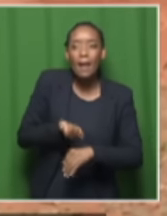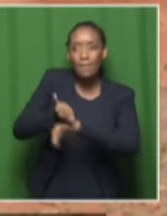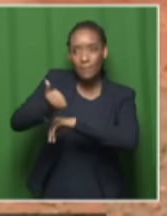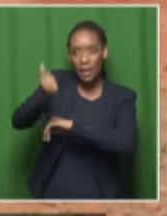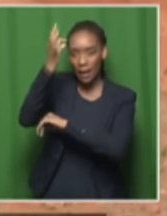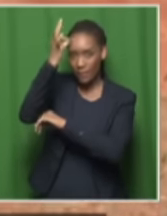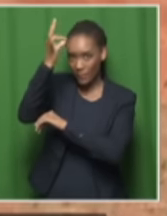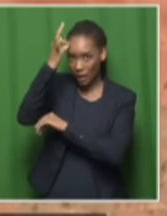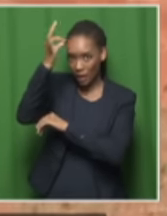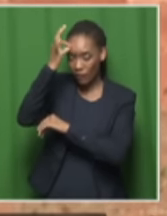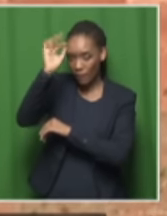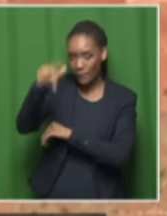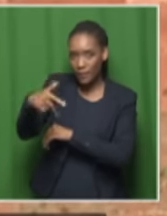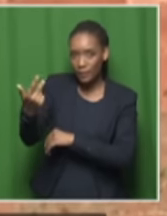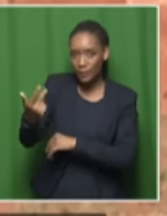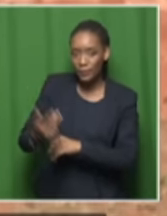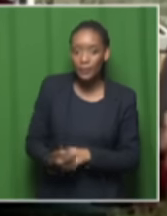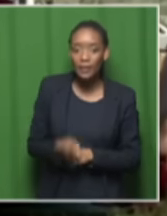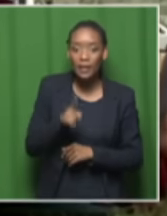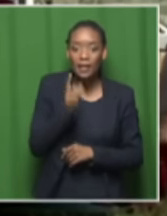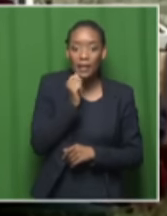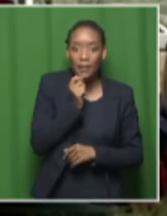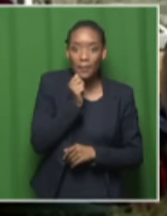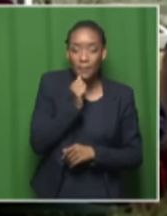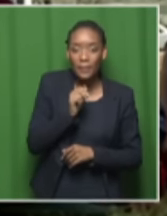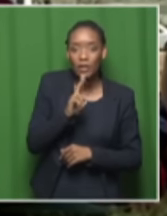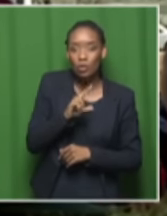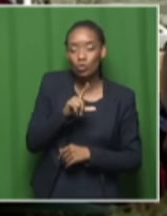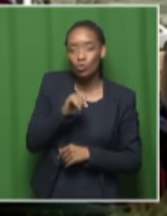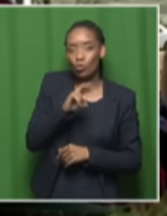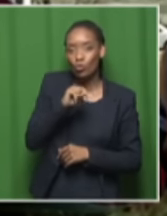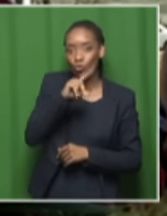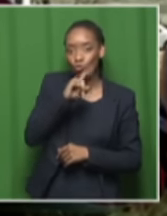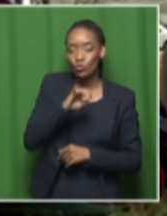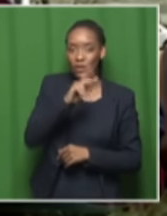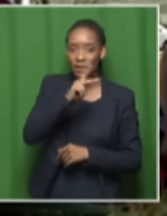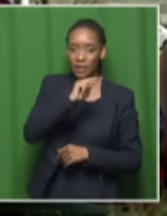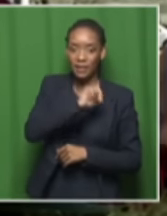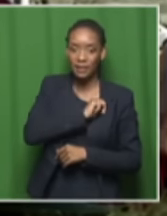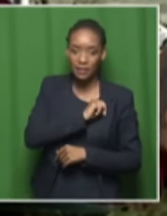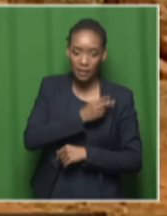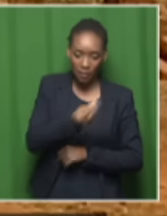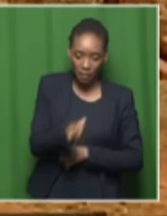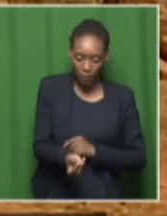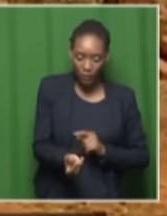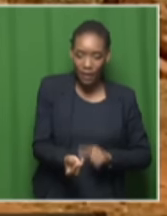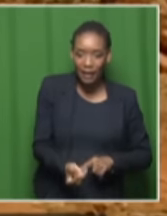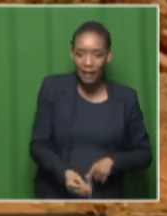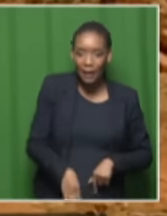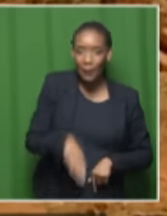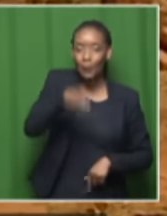ulundi in kwazulu natal have struggled to raise their children after their husband's deaths